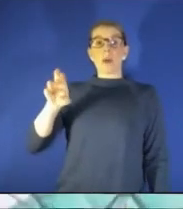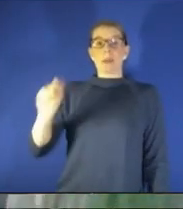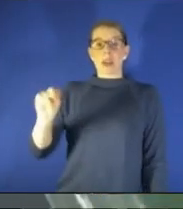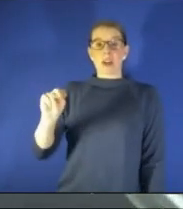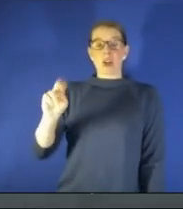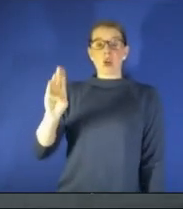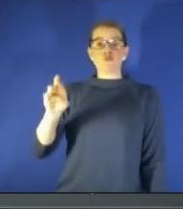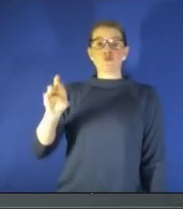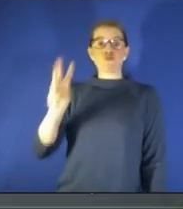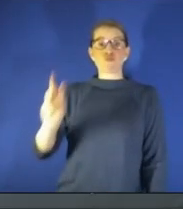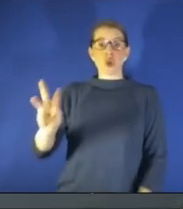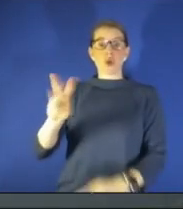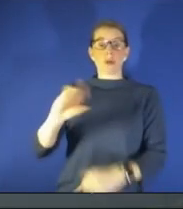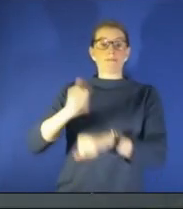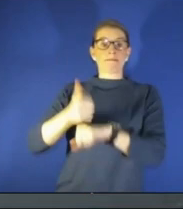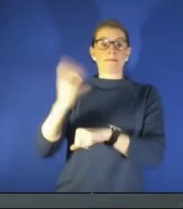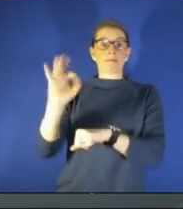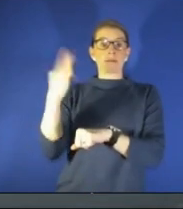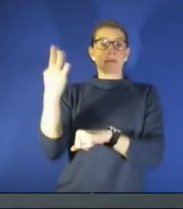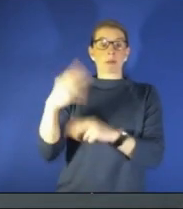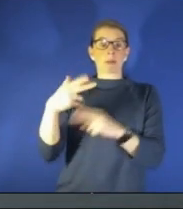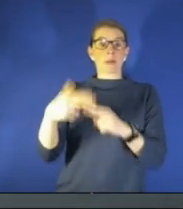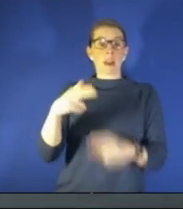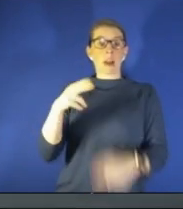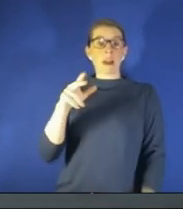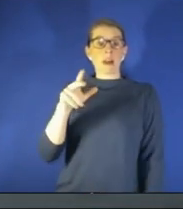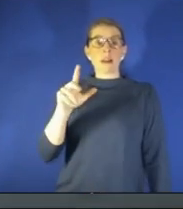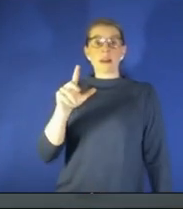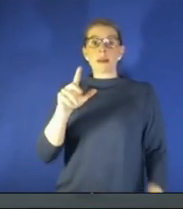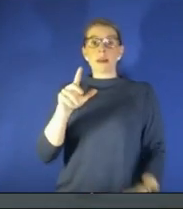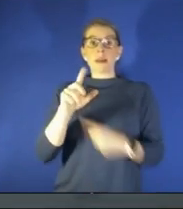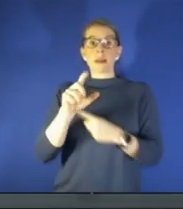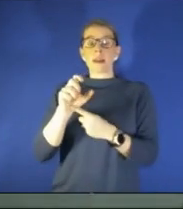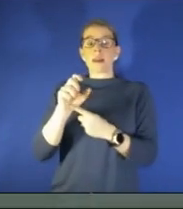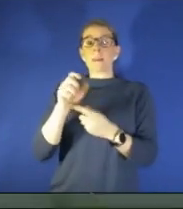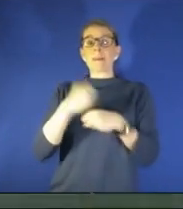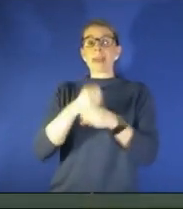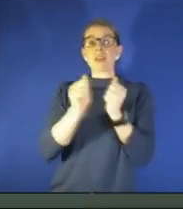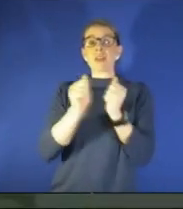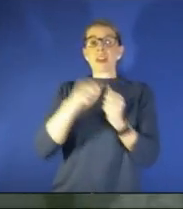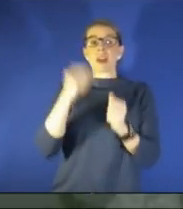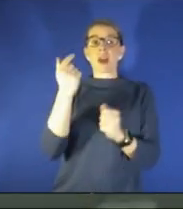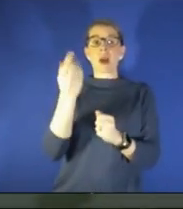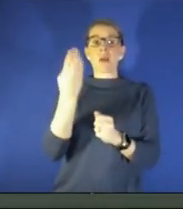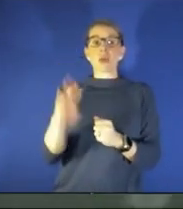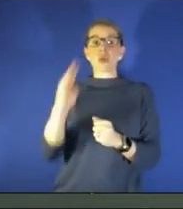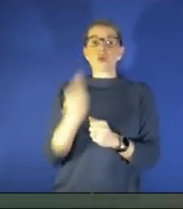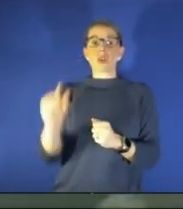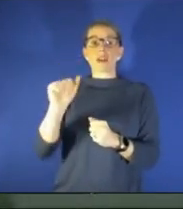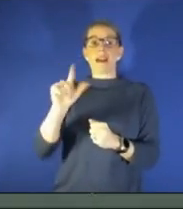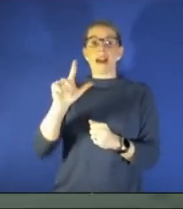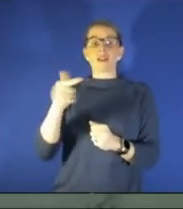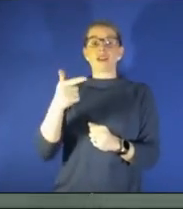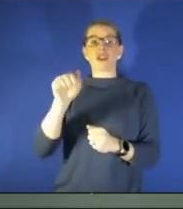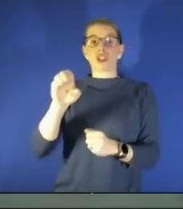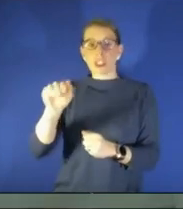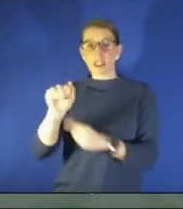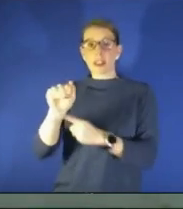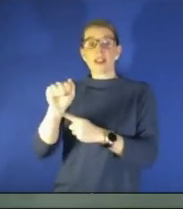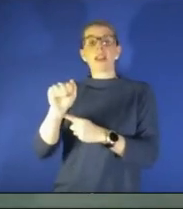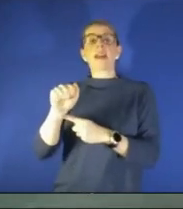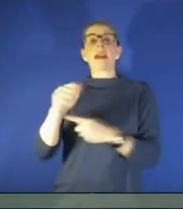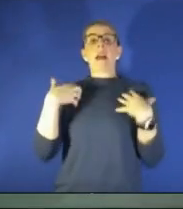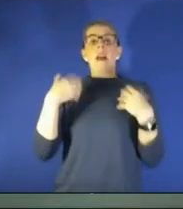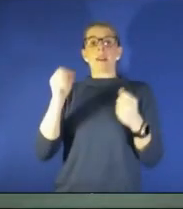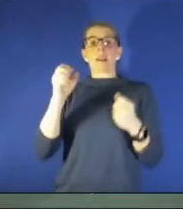line is made with a blue green algae the makers say this is a healthy beer because it only has three percent